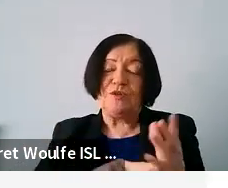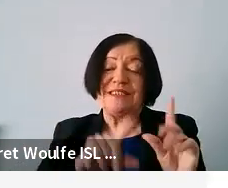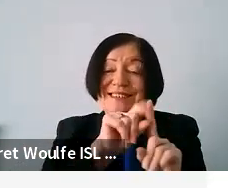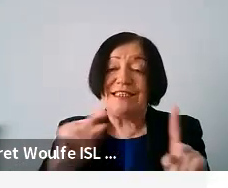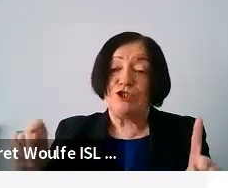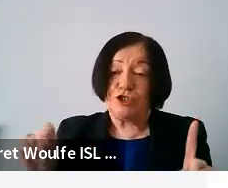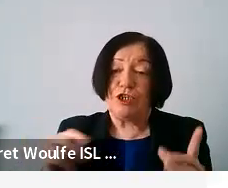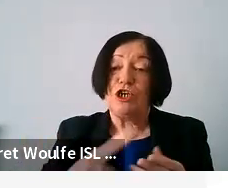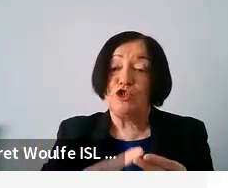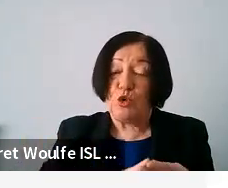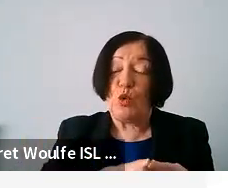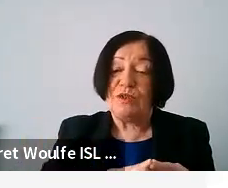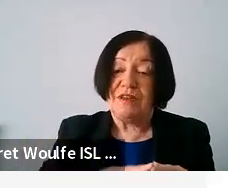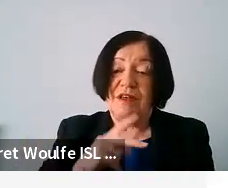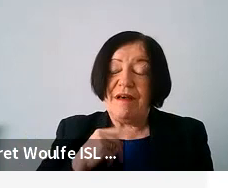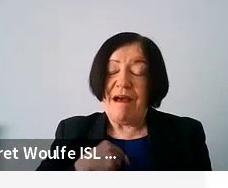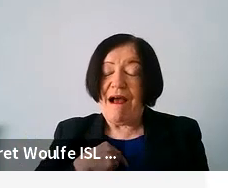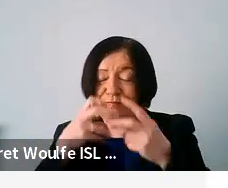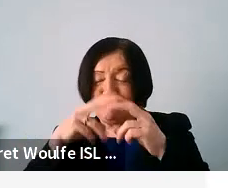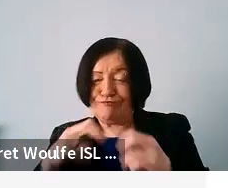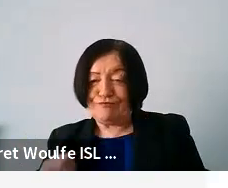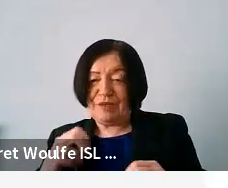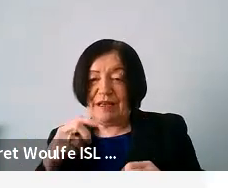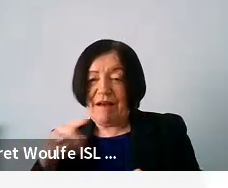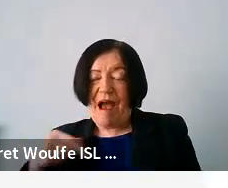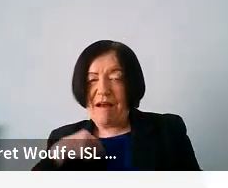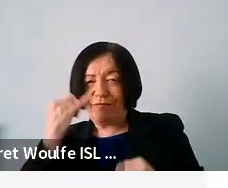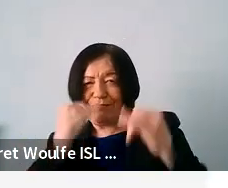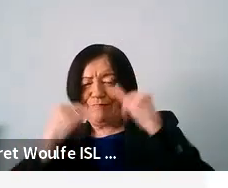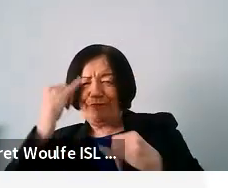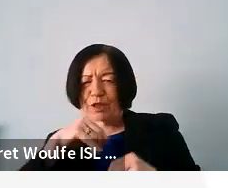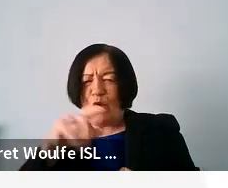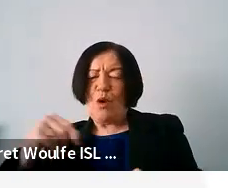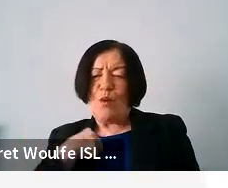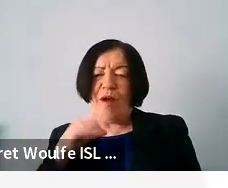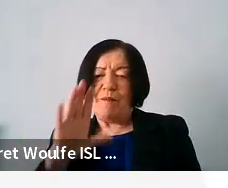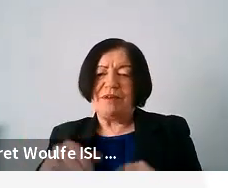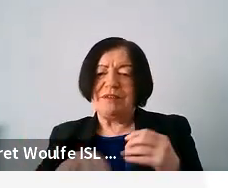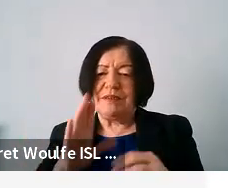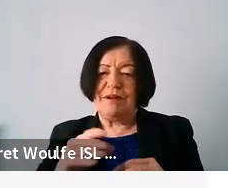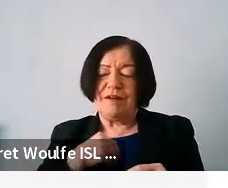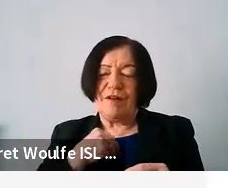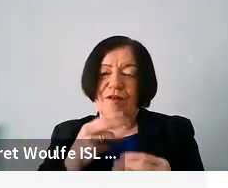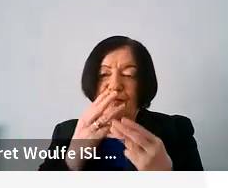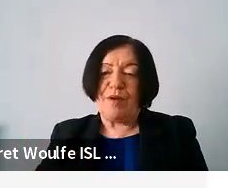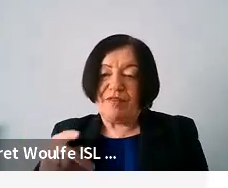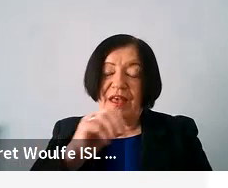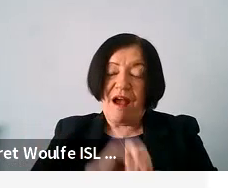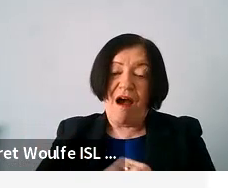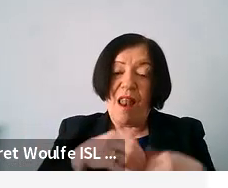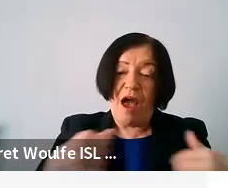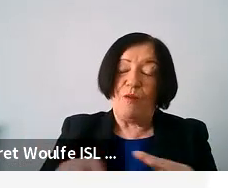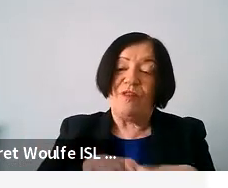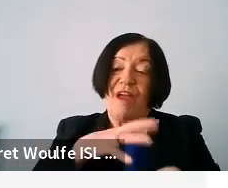But I mean, our conclusion as NGOs was simply that we always have to complement the online with the offline.